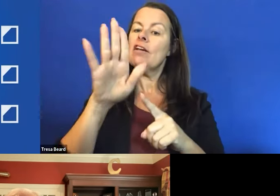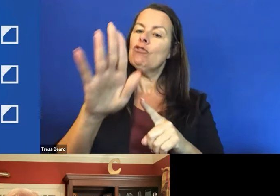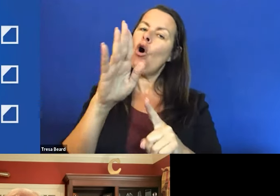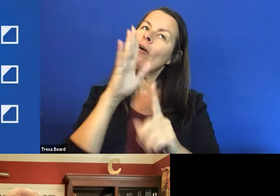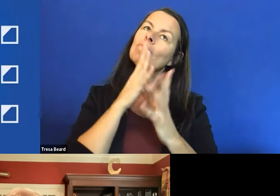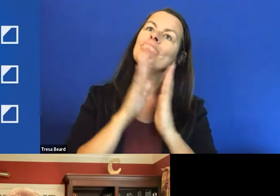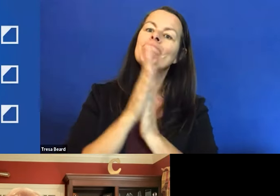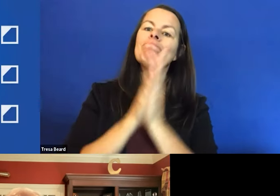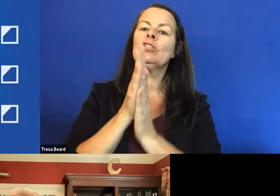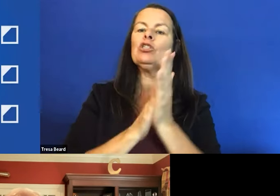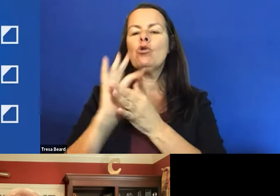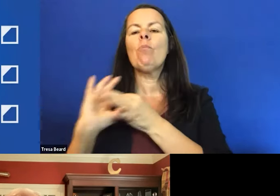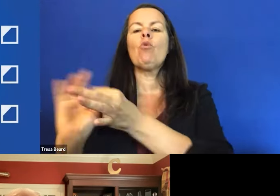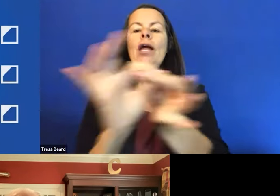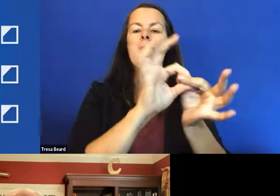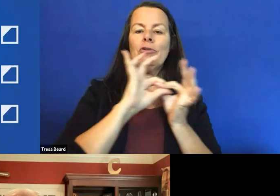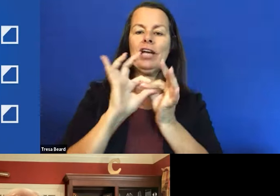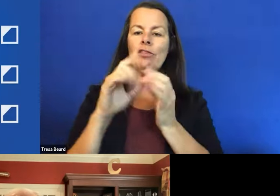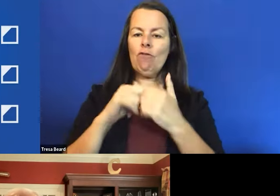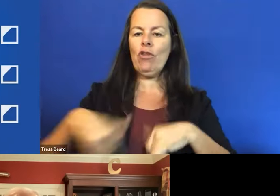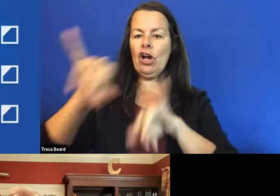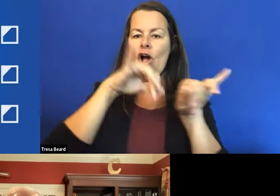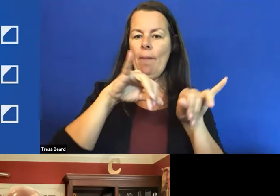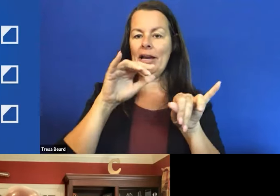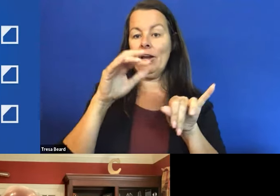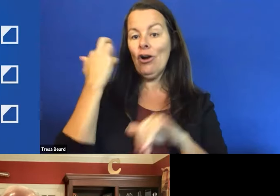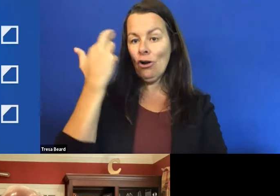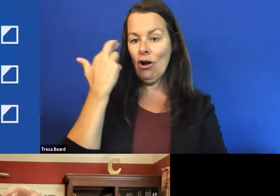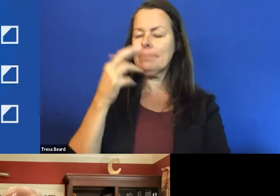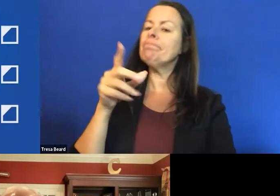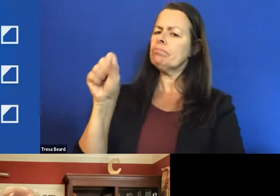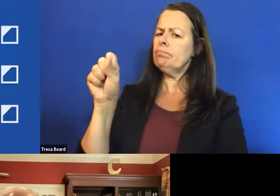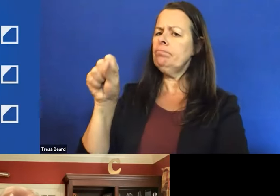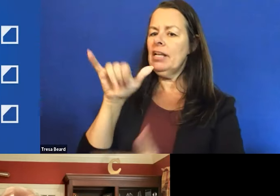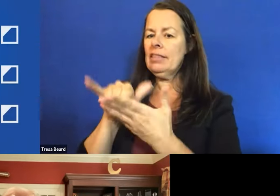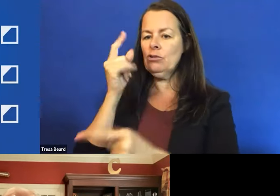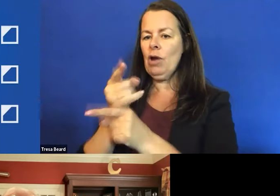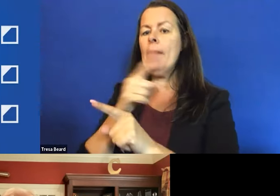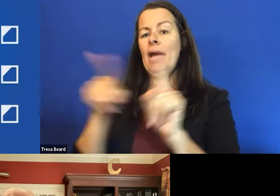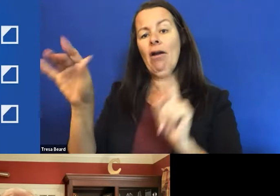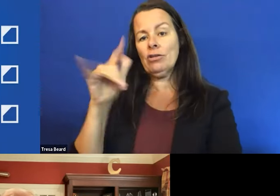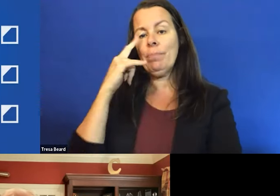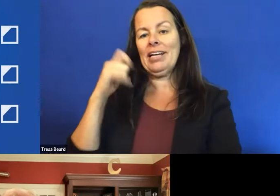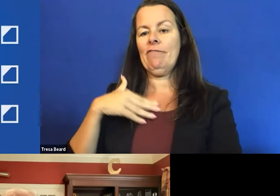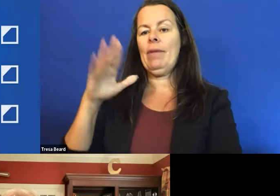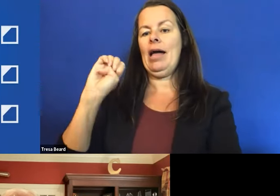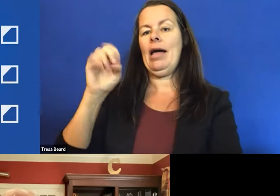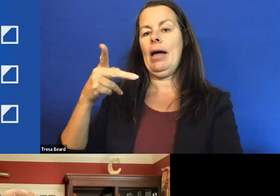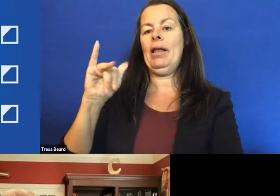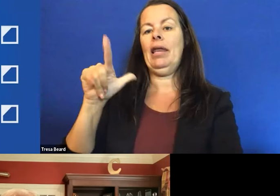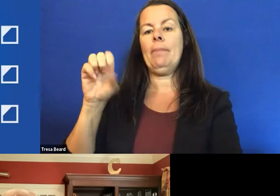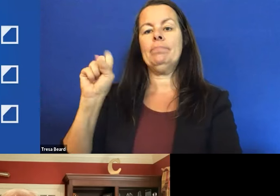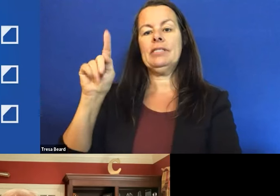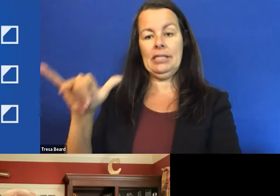cause? Yes, Joe, that's right. But also, because of my epilepsy, as you know, have